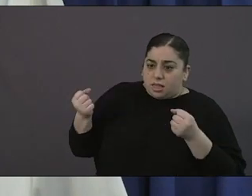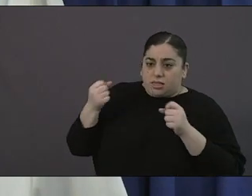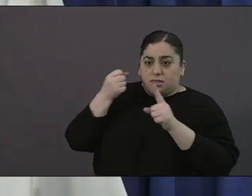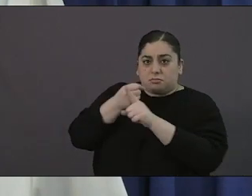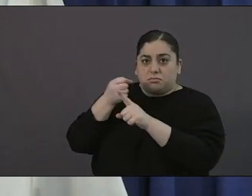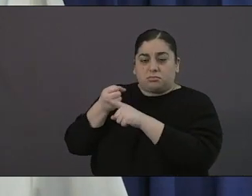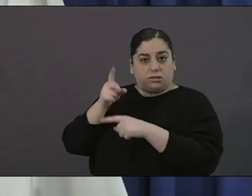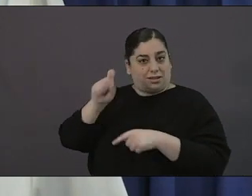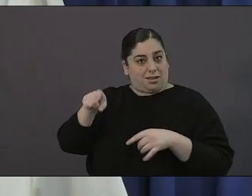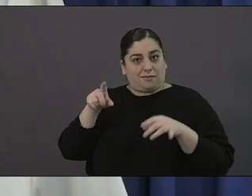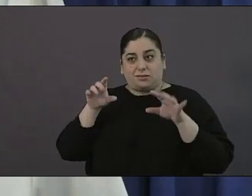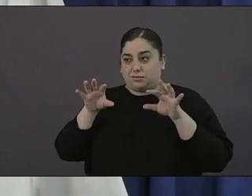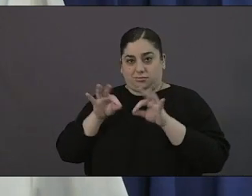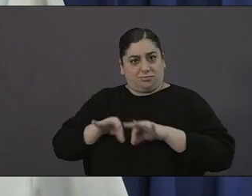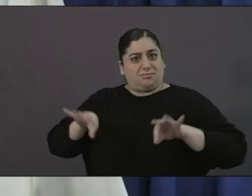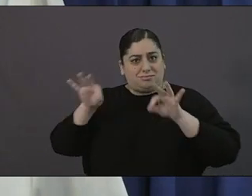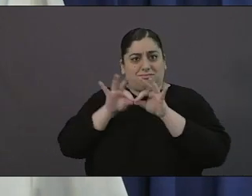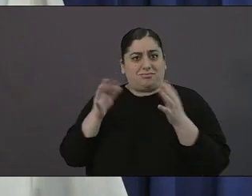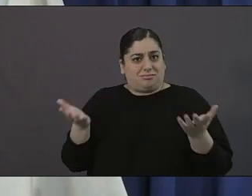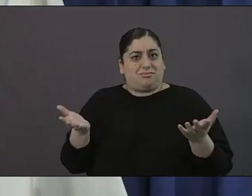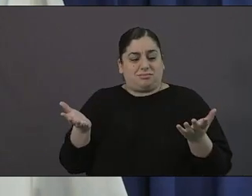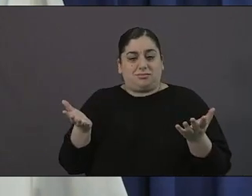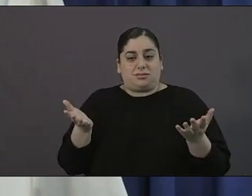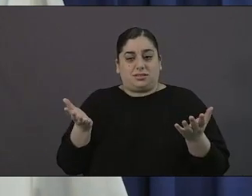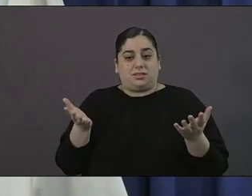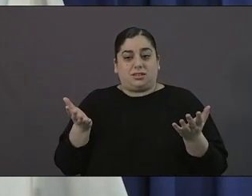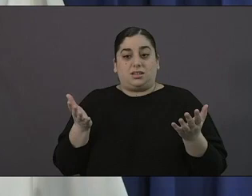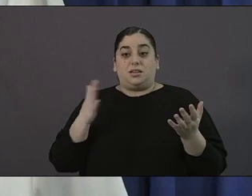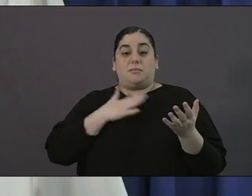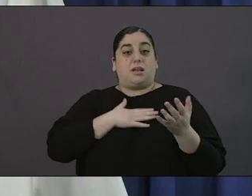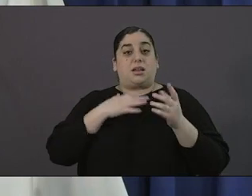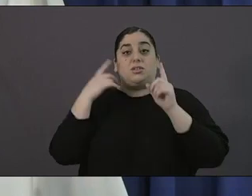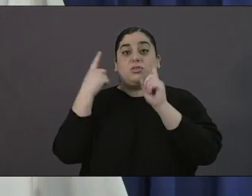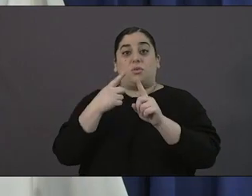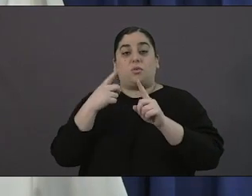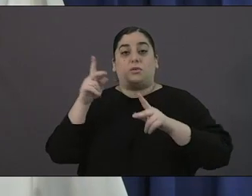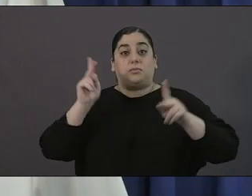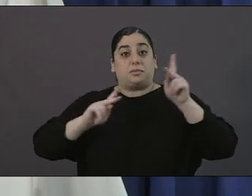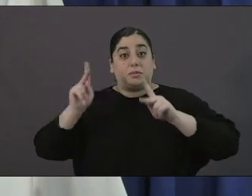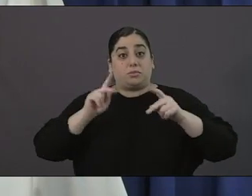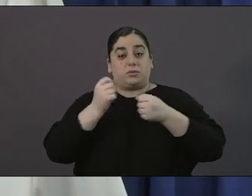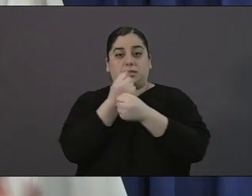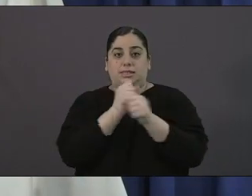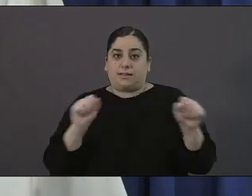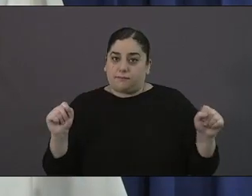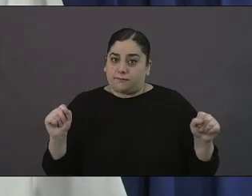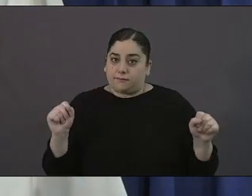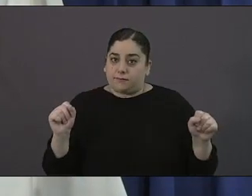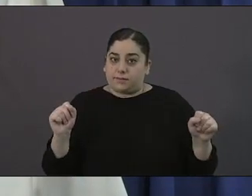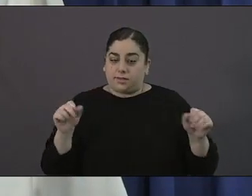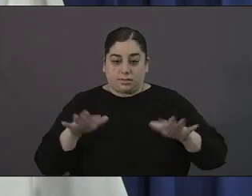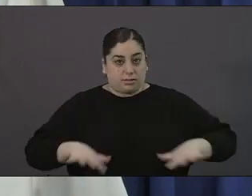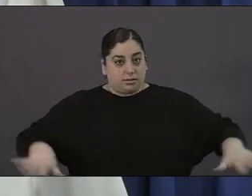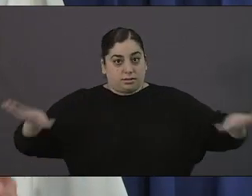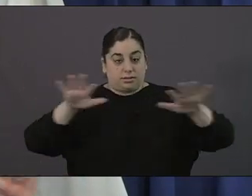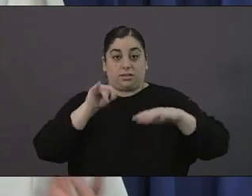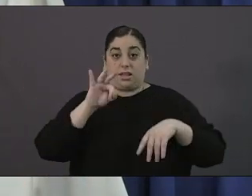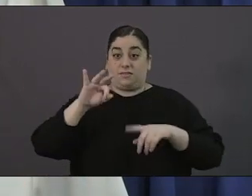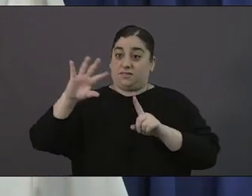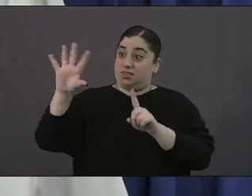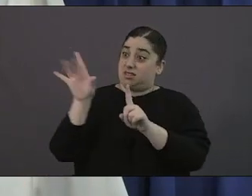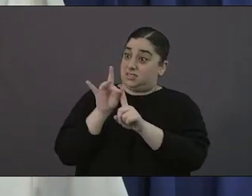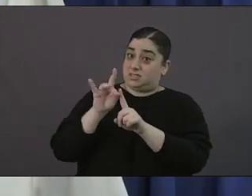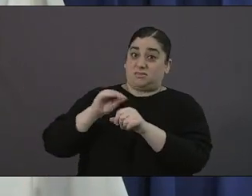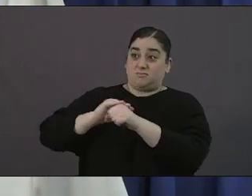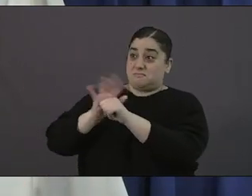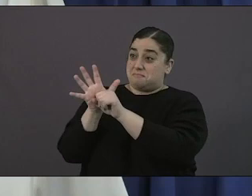into what we've said from the very beginning we want to keep people safe and if anybody tests positive we have the ability to isolate to put in